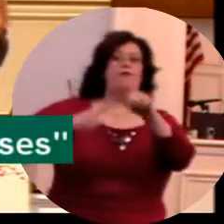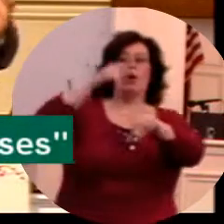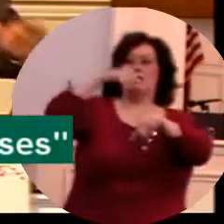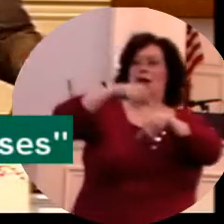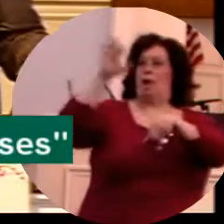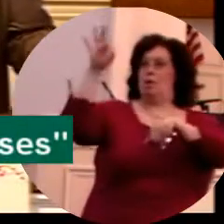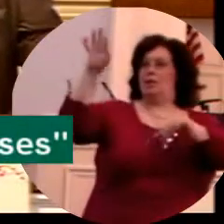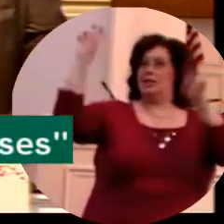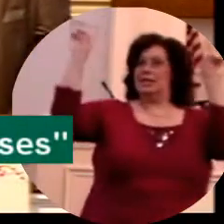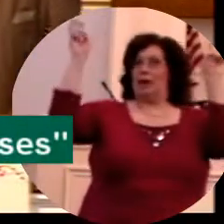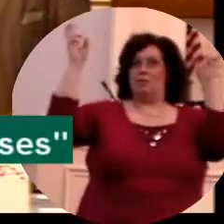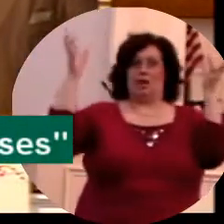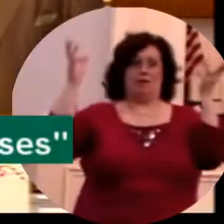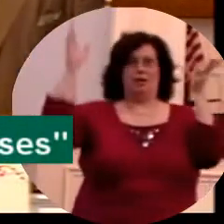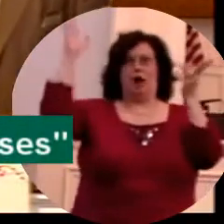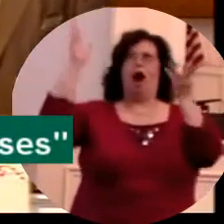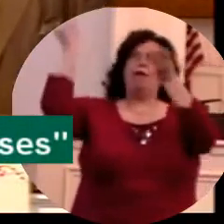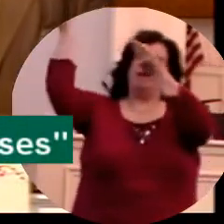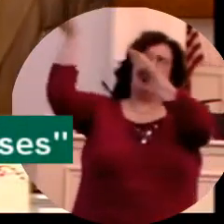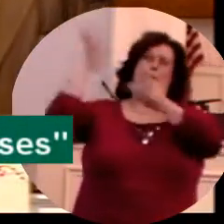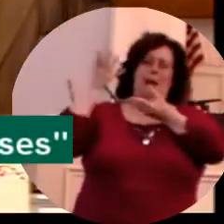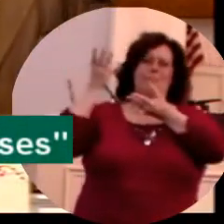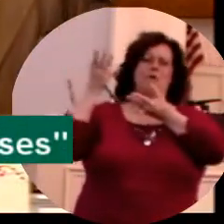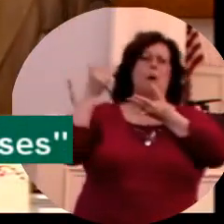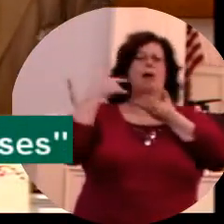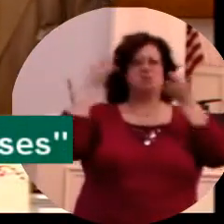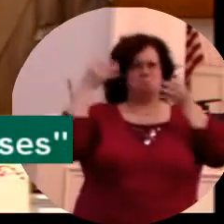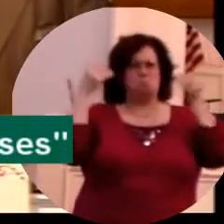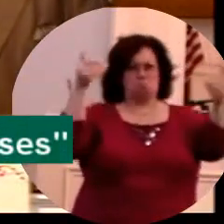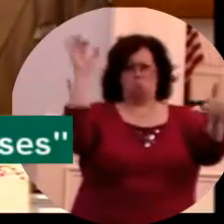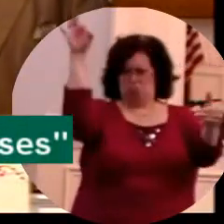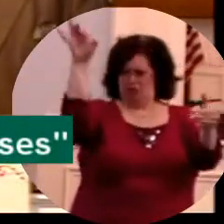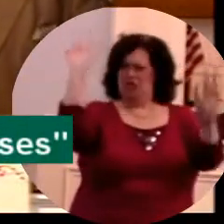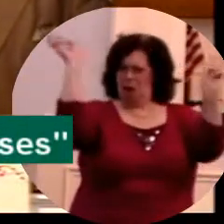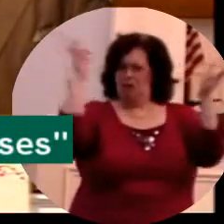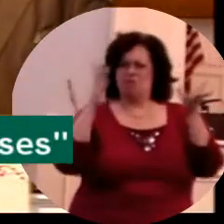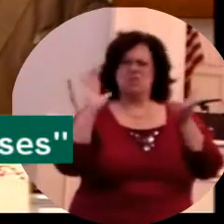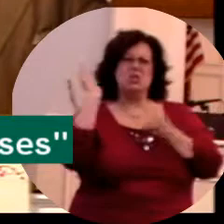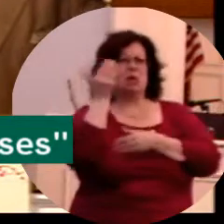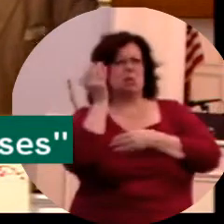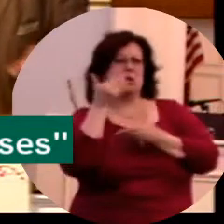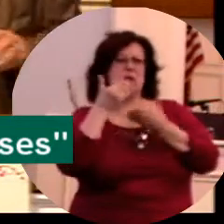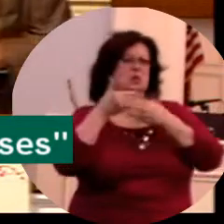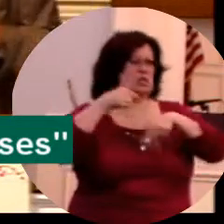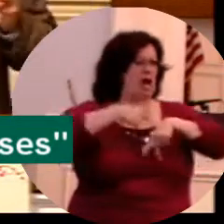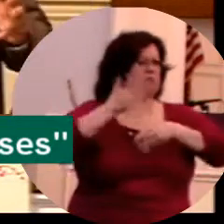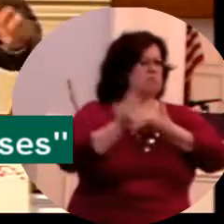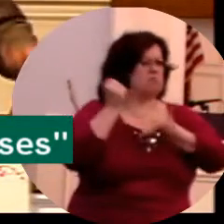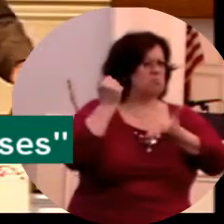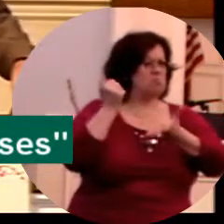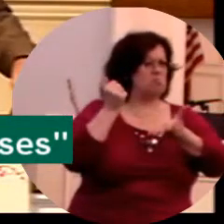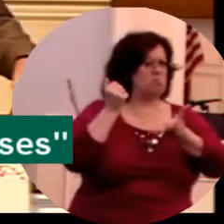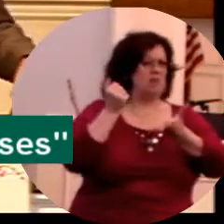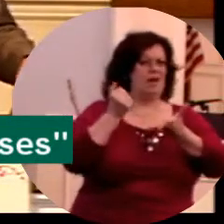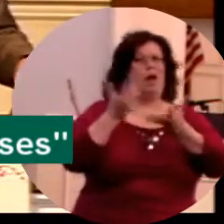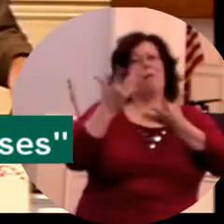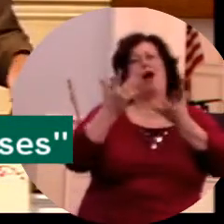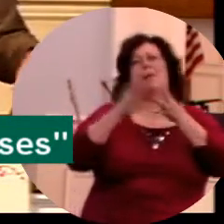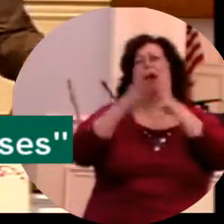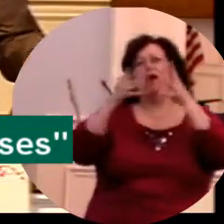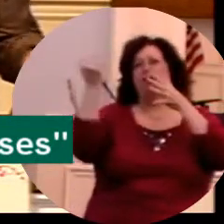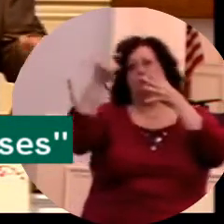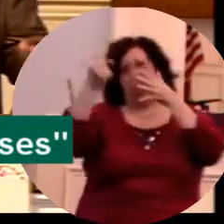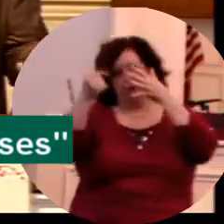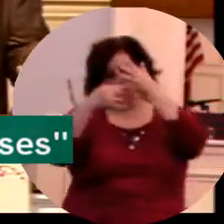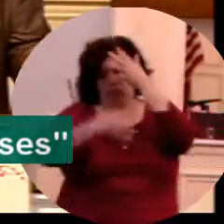I've never preached on before, and God gave me these thoughts this week, and it just seemed like there's maybe more than we can